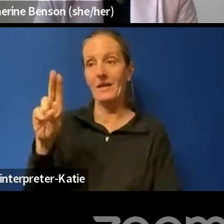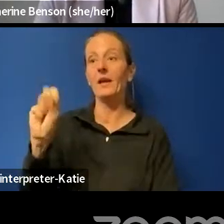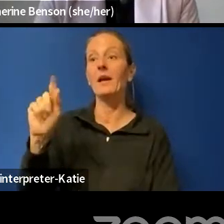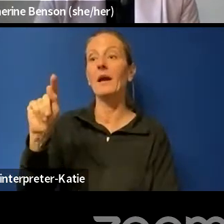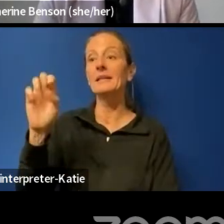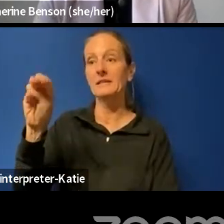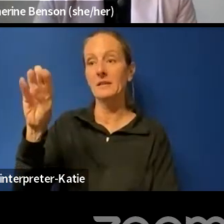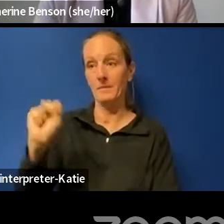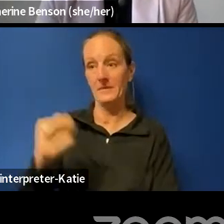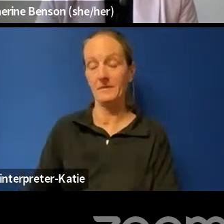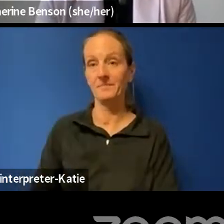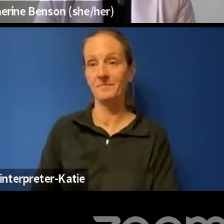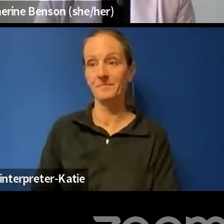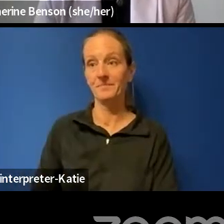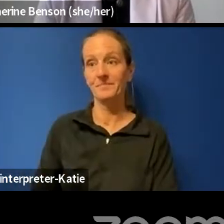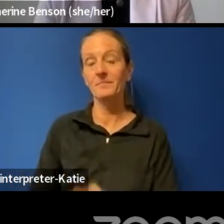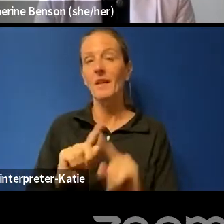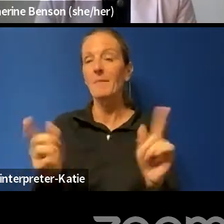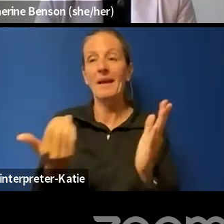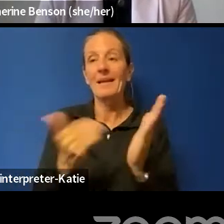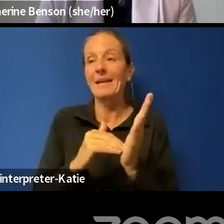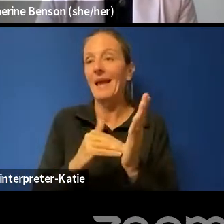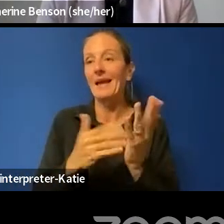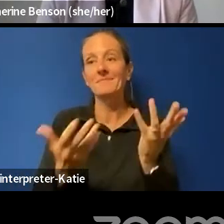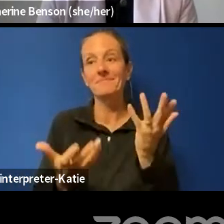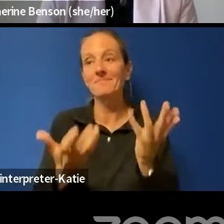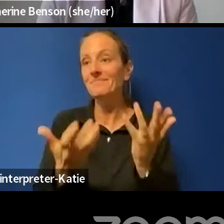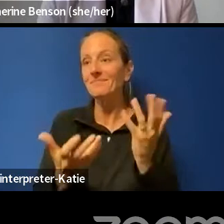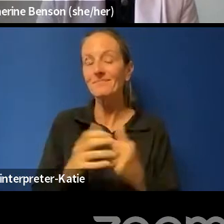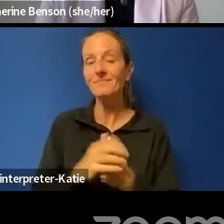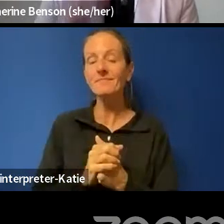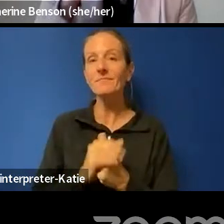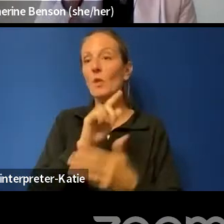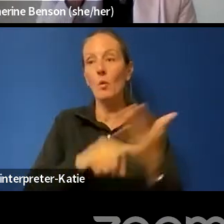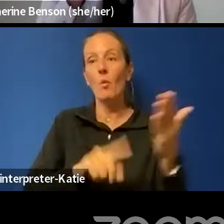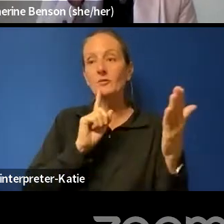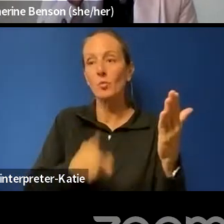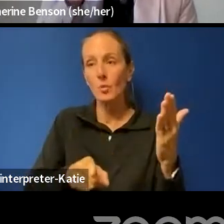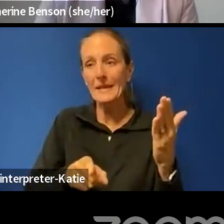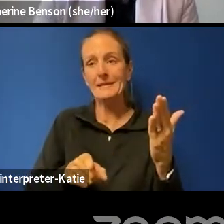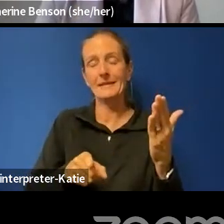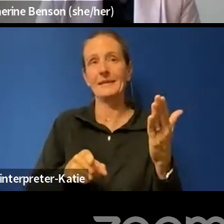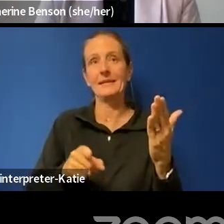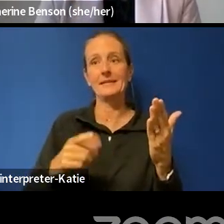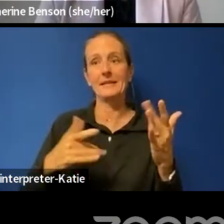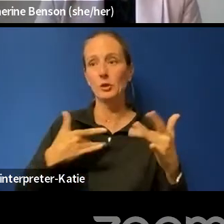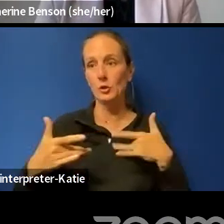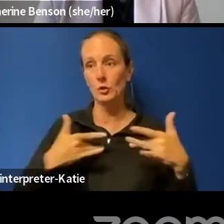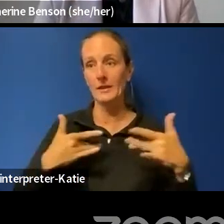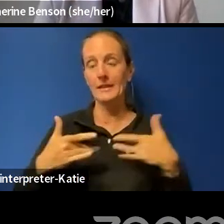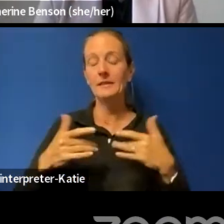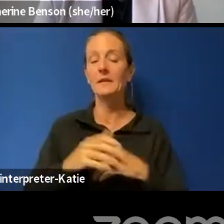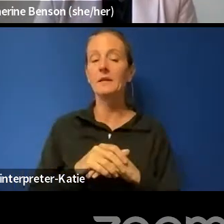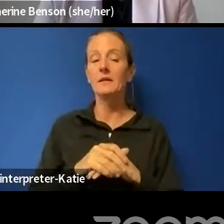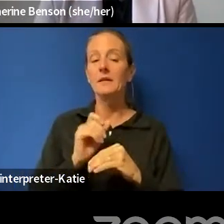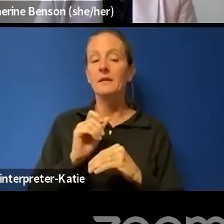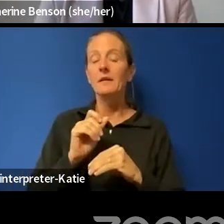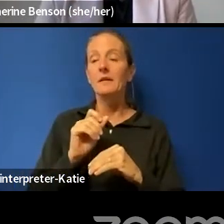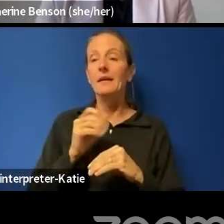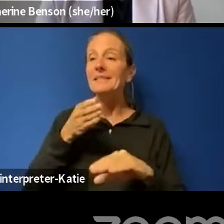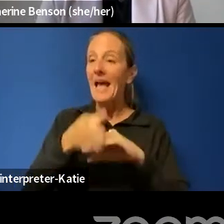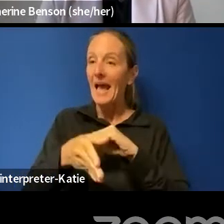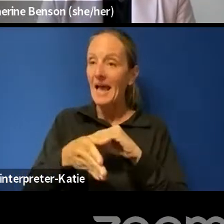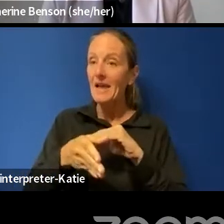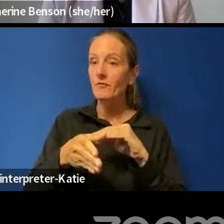but, uh, again, um, what's really concerning is, um, once your electronic device is